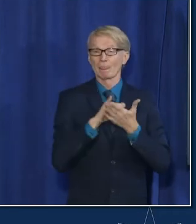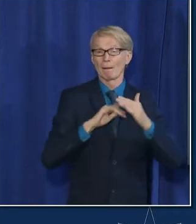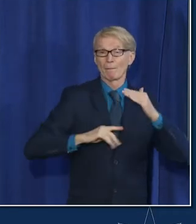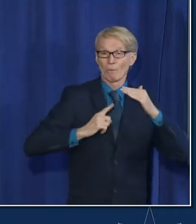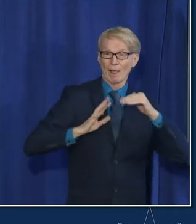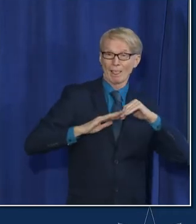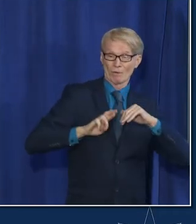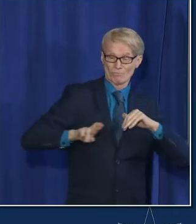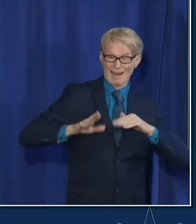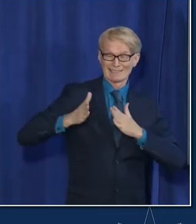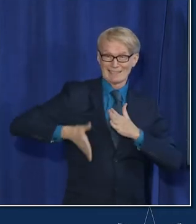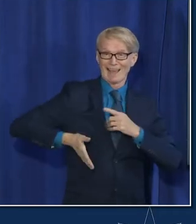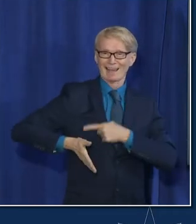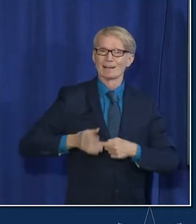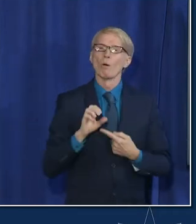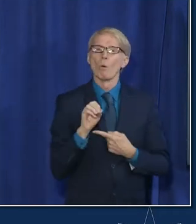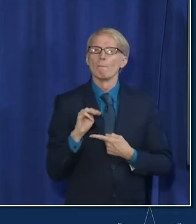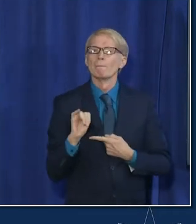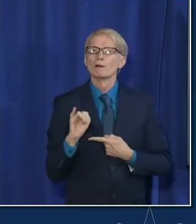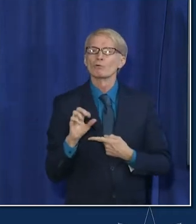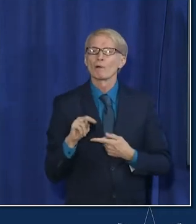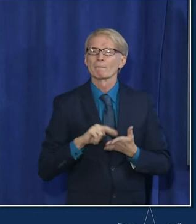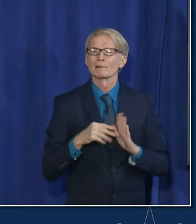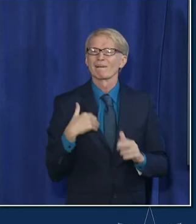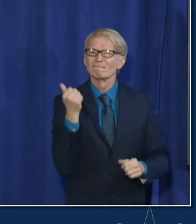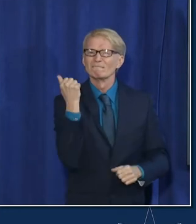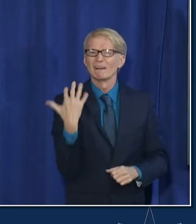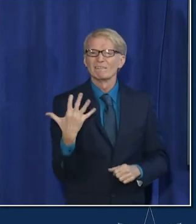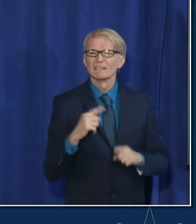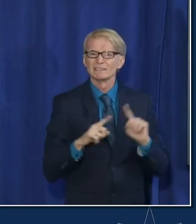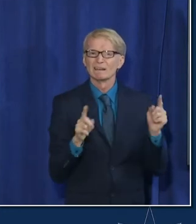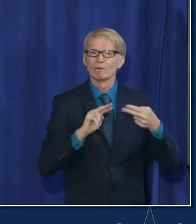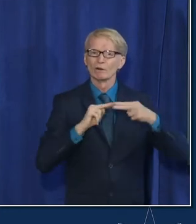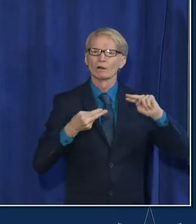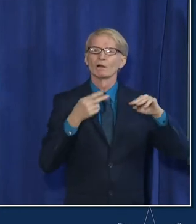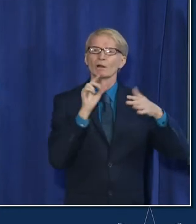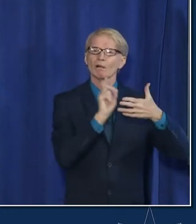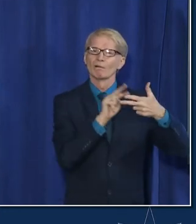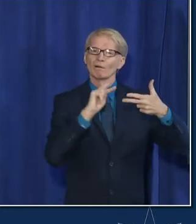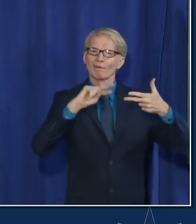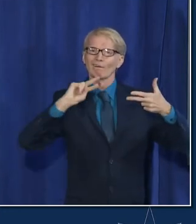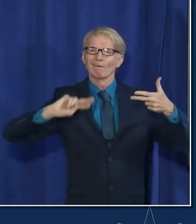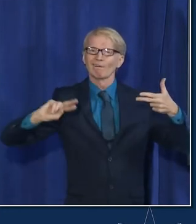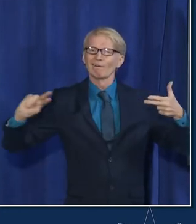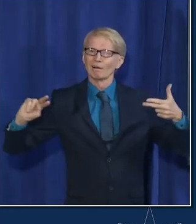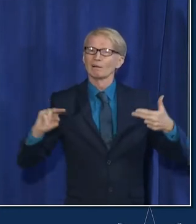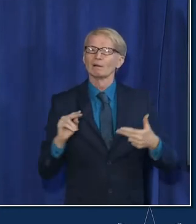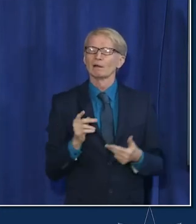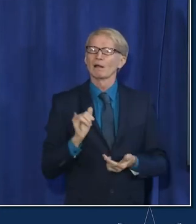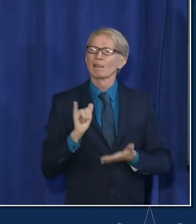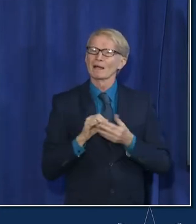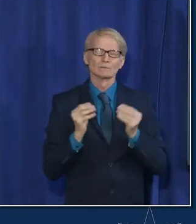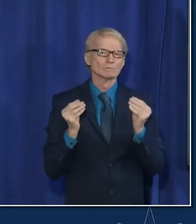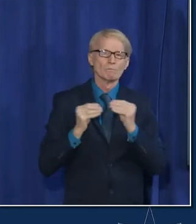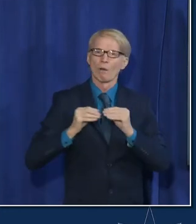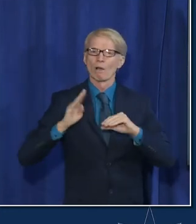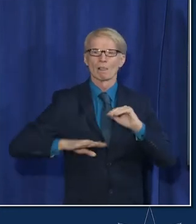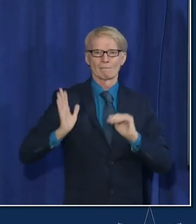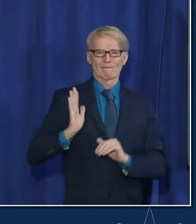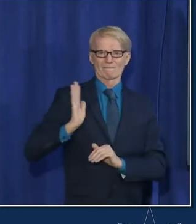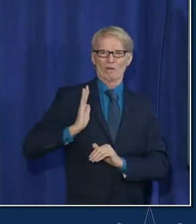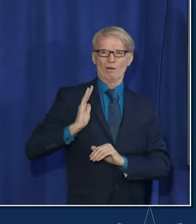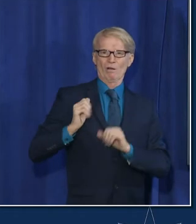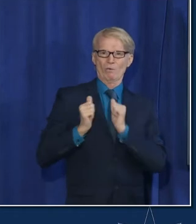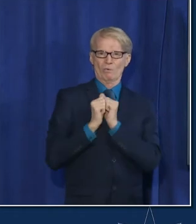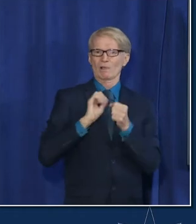omicron so it's got 50 different mutations by far the most that we have seen in any uh virus